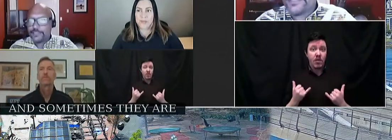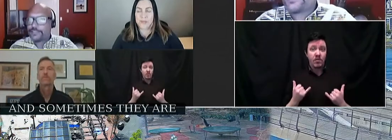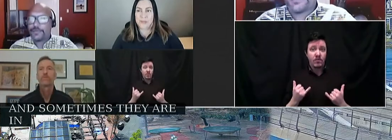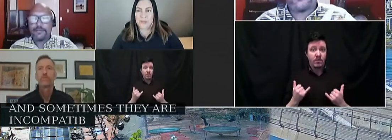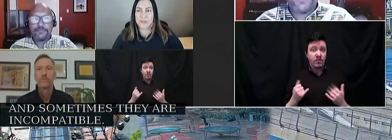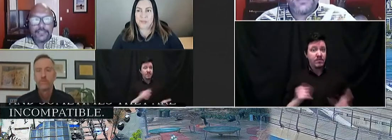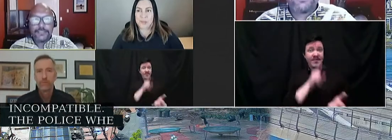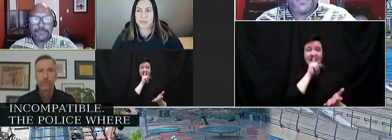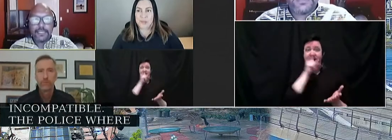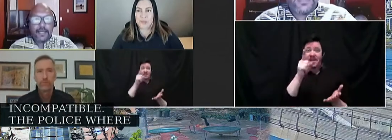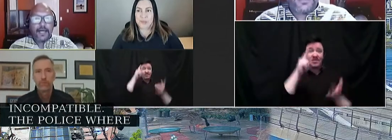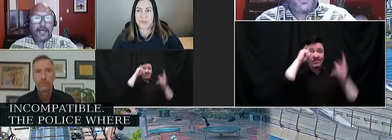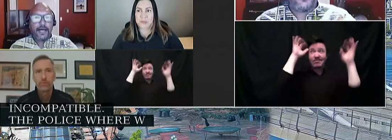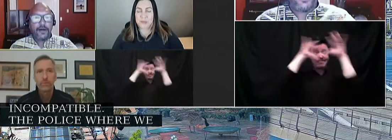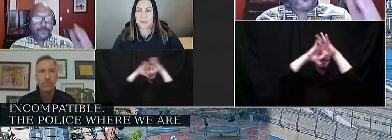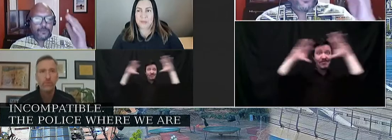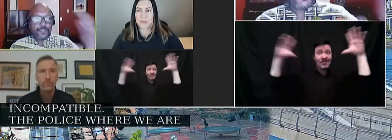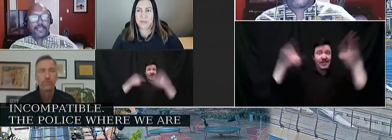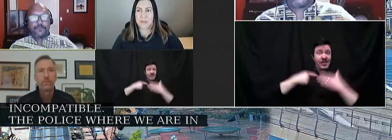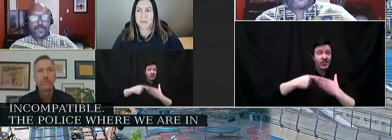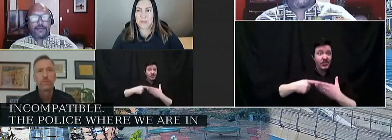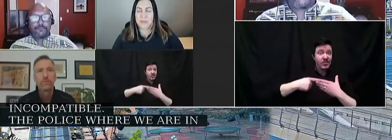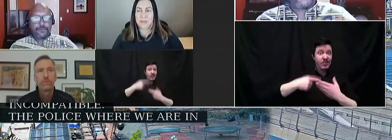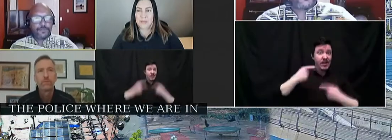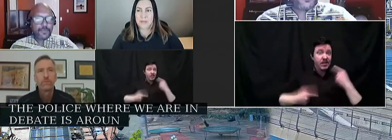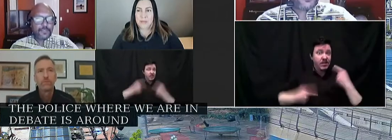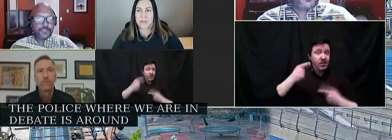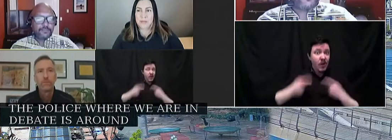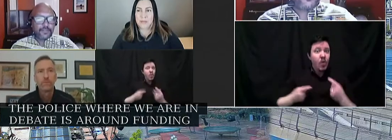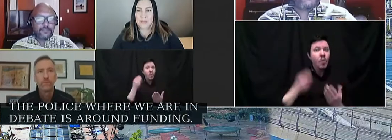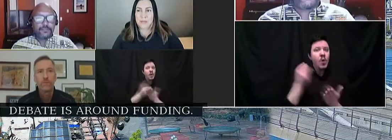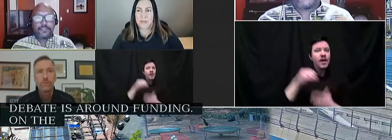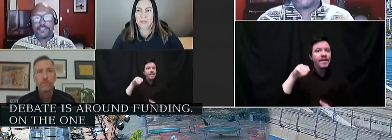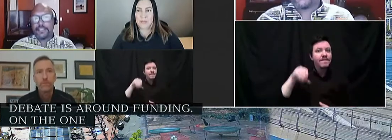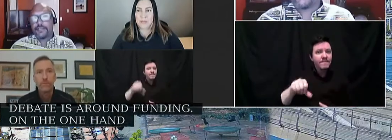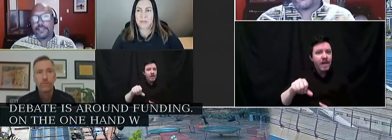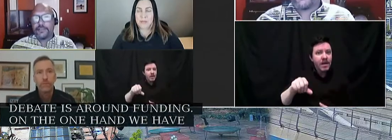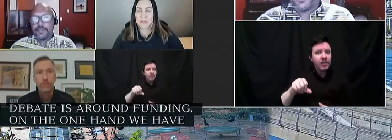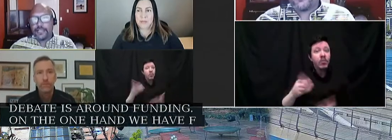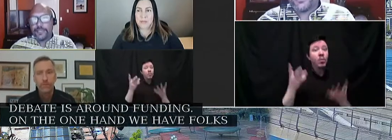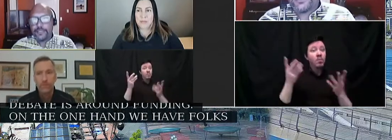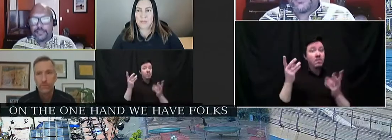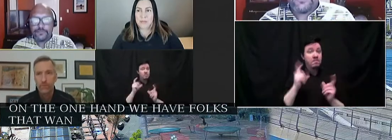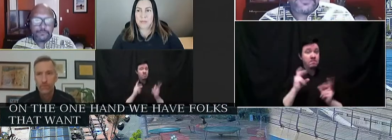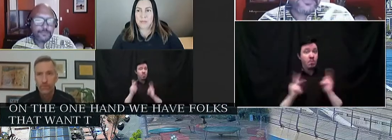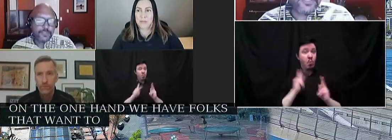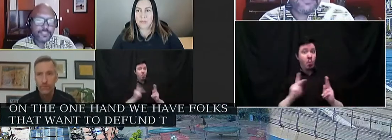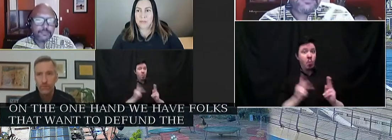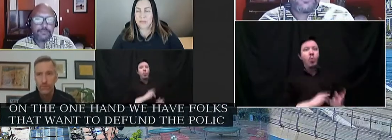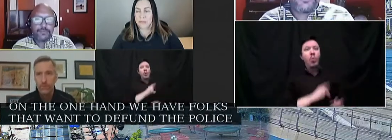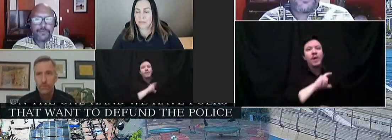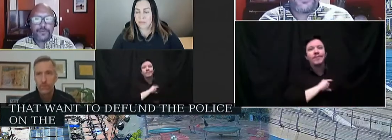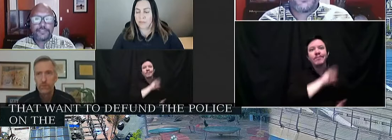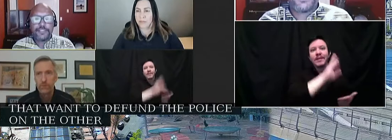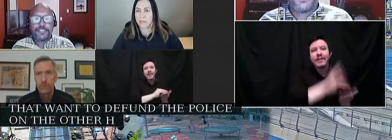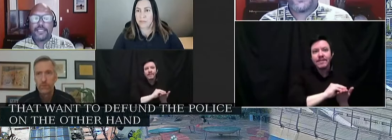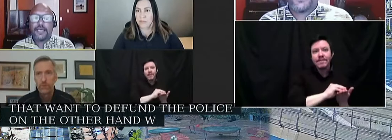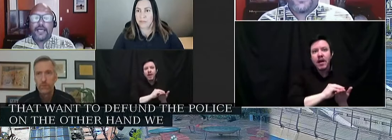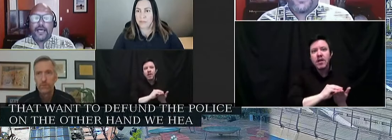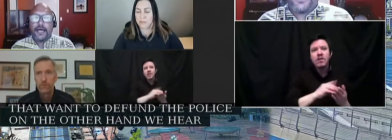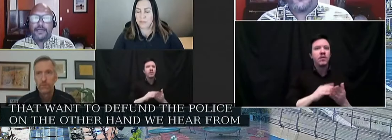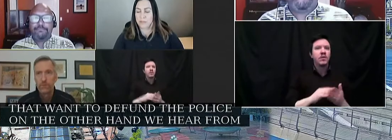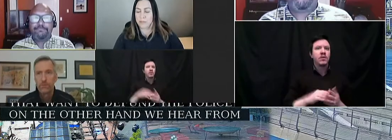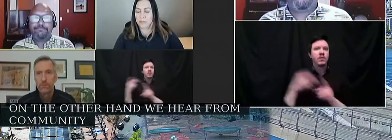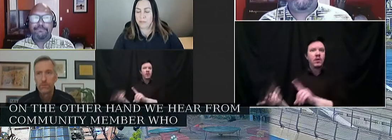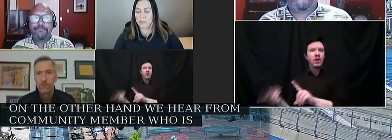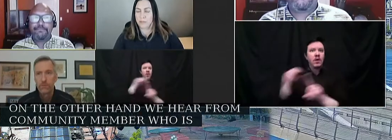debate is around funding. On the one hand, we have folks who want to defund the police and on the other hand, we hear from community members who want to see